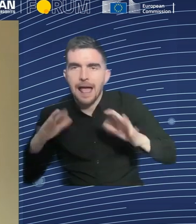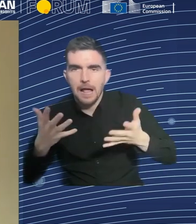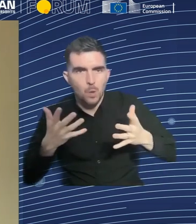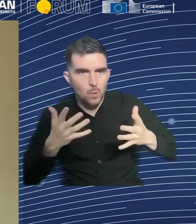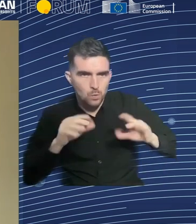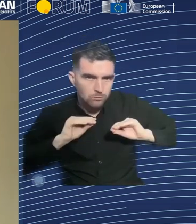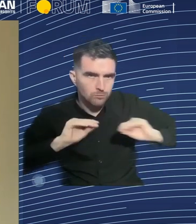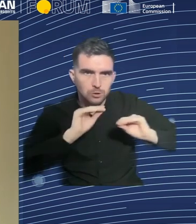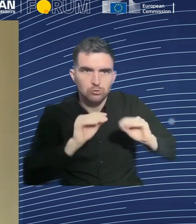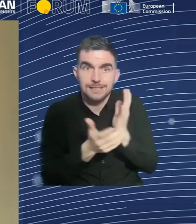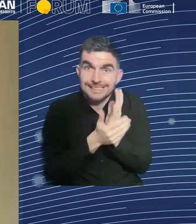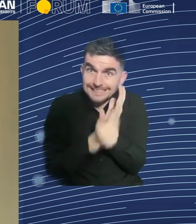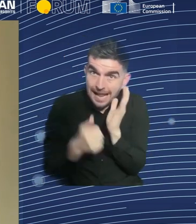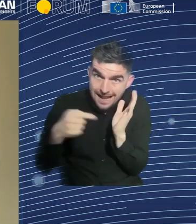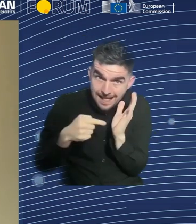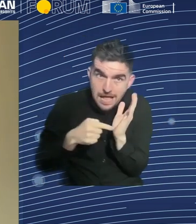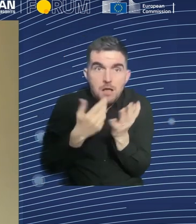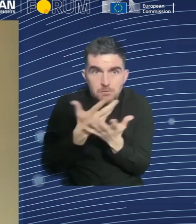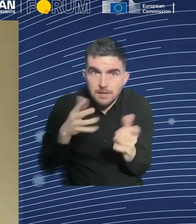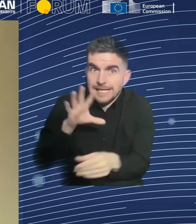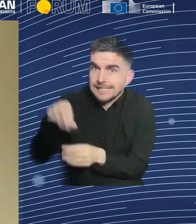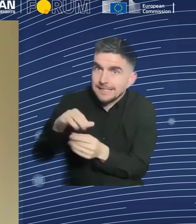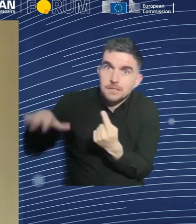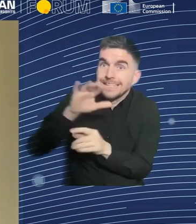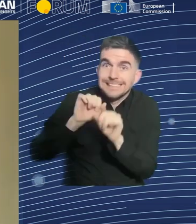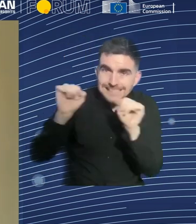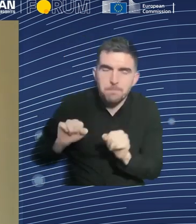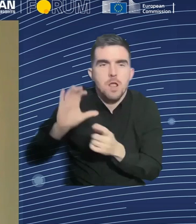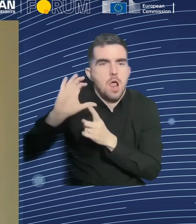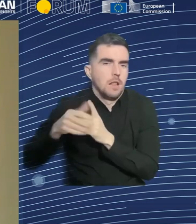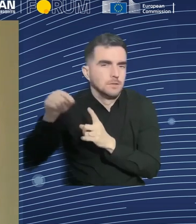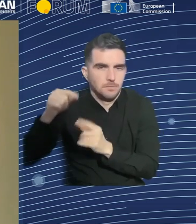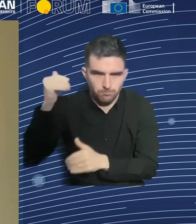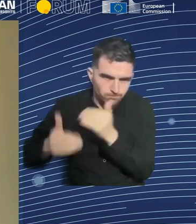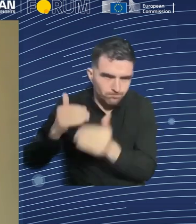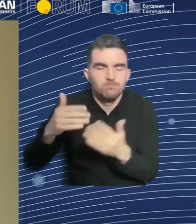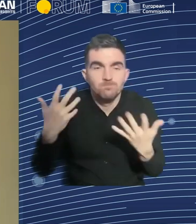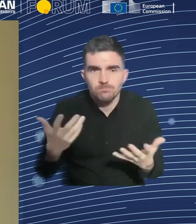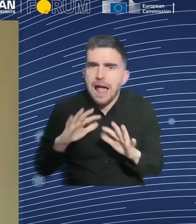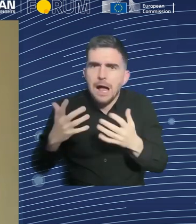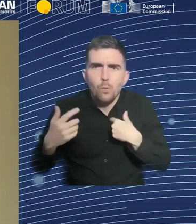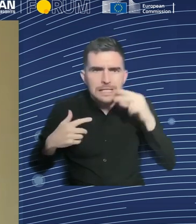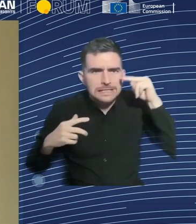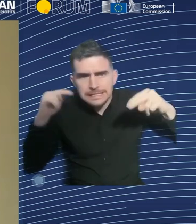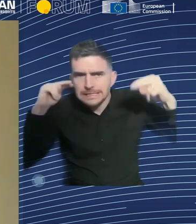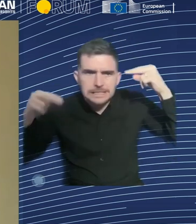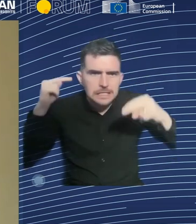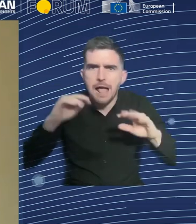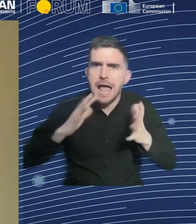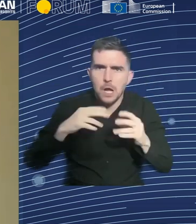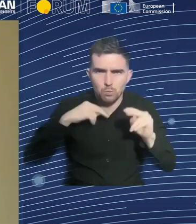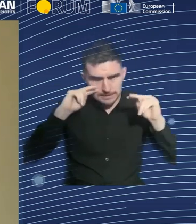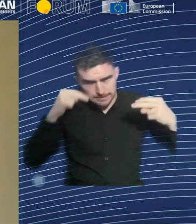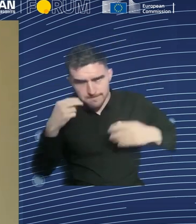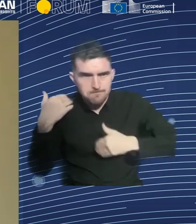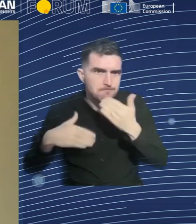and how we perceive ourselves. And if our culture emphasizes being well-educated and having skills